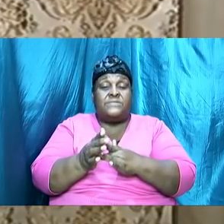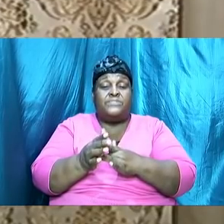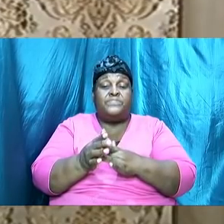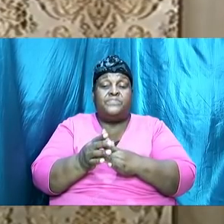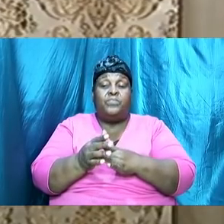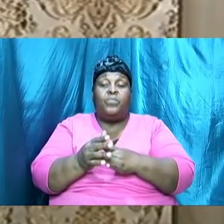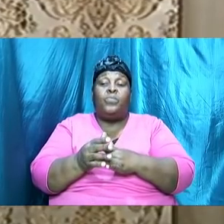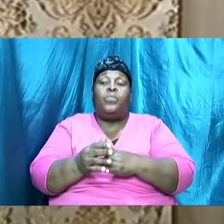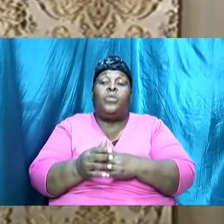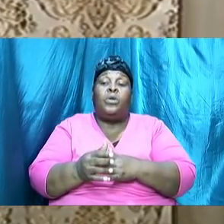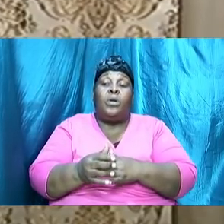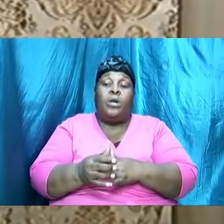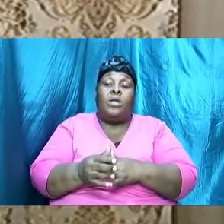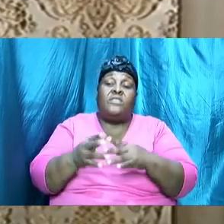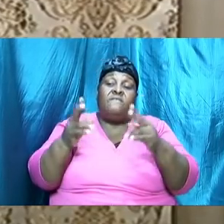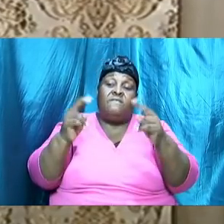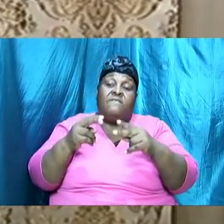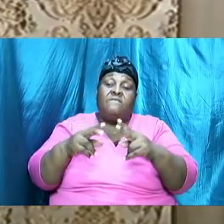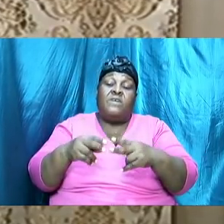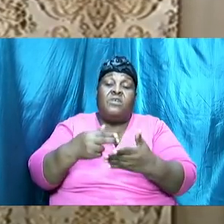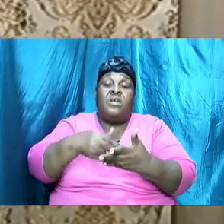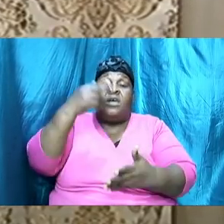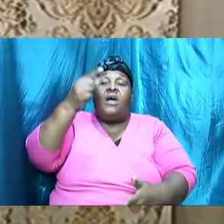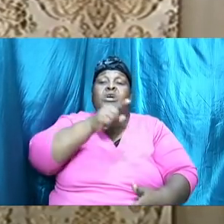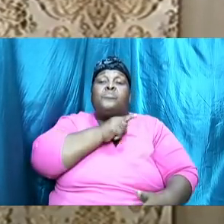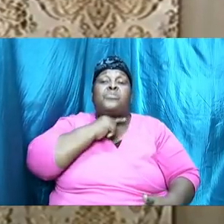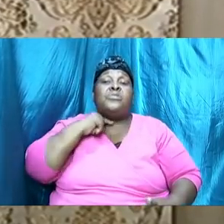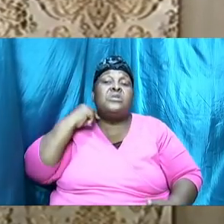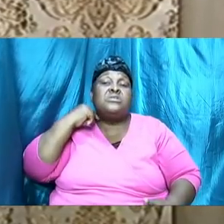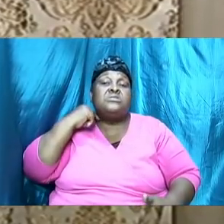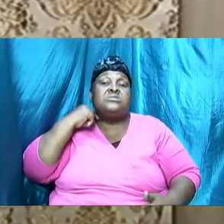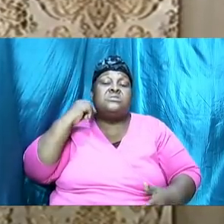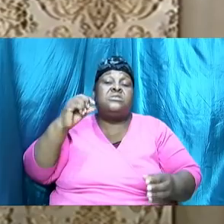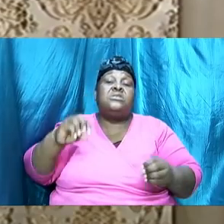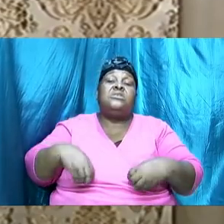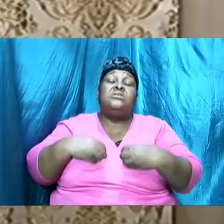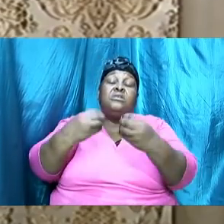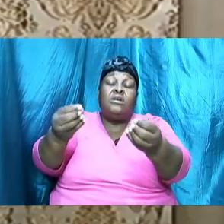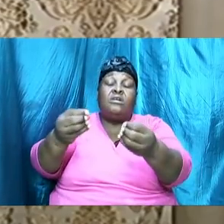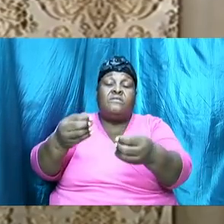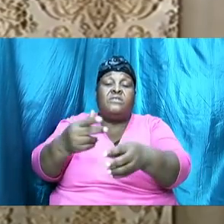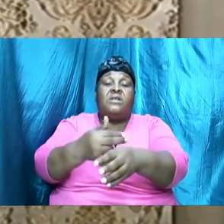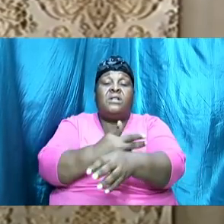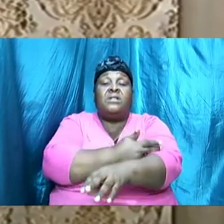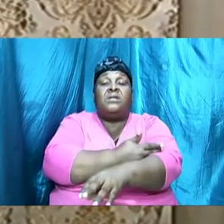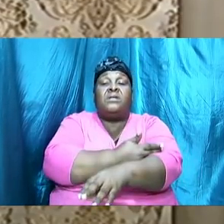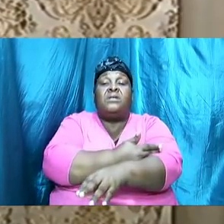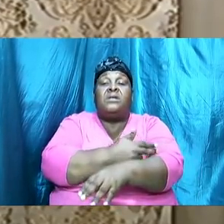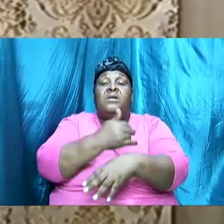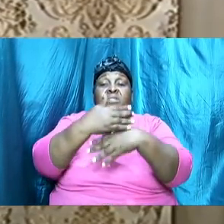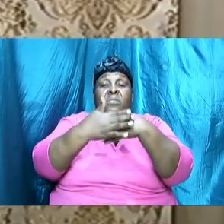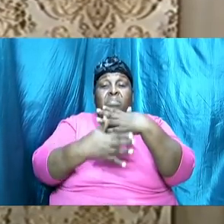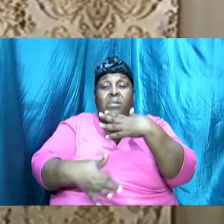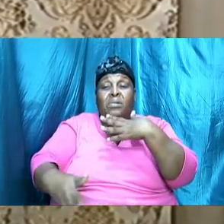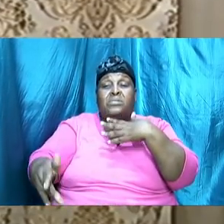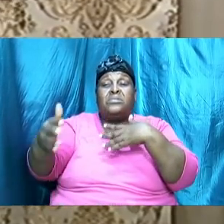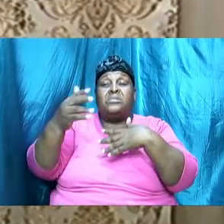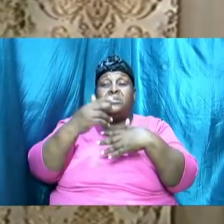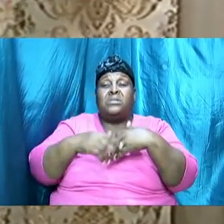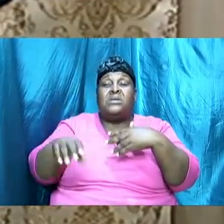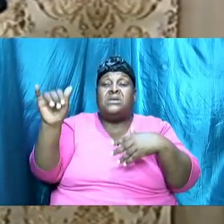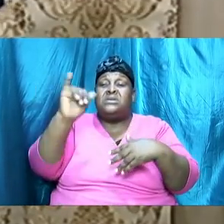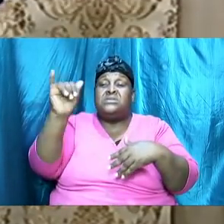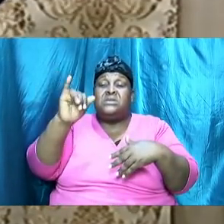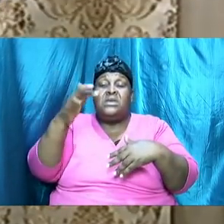was going to be the very high priest for the lamb showed you that the blood that he shed was the same blood